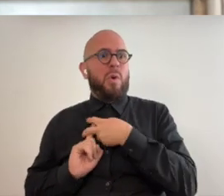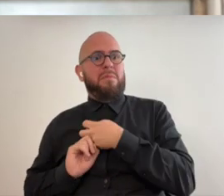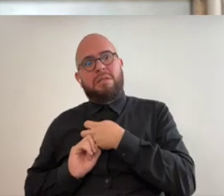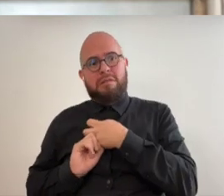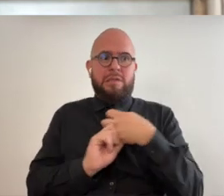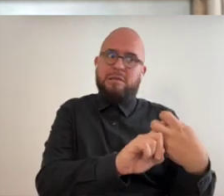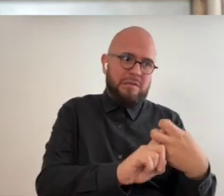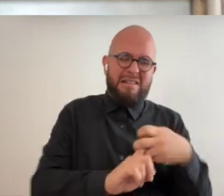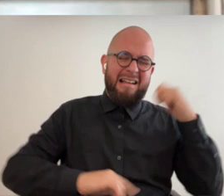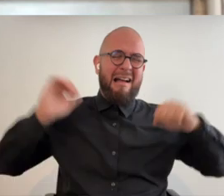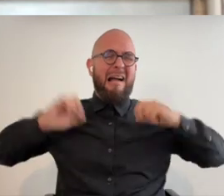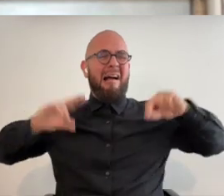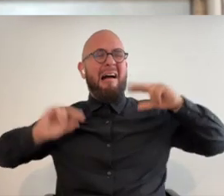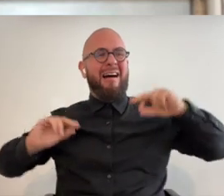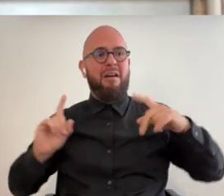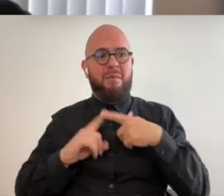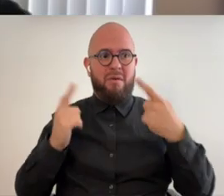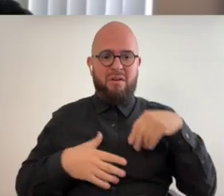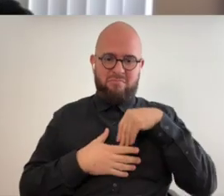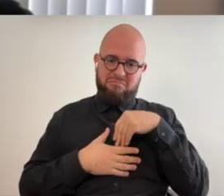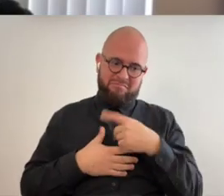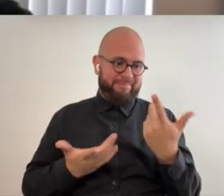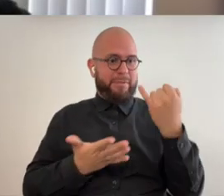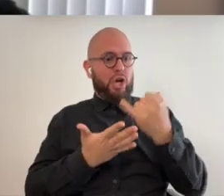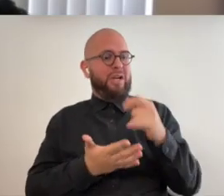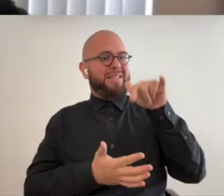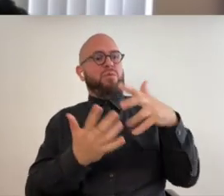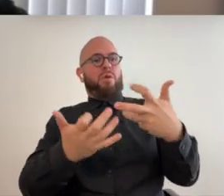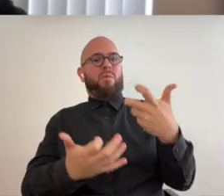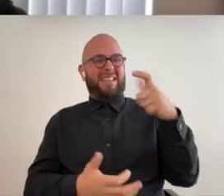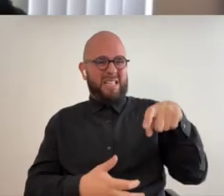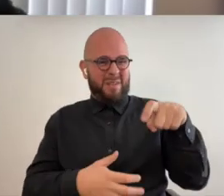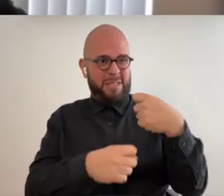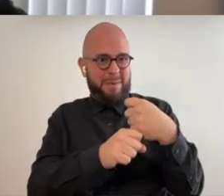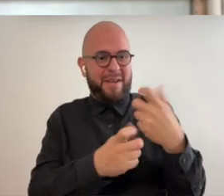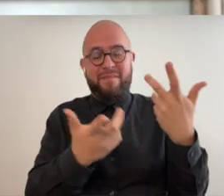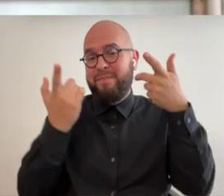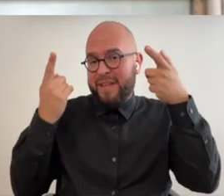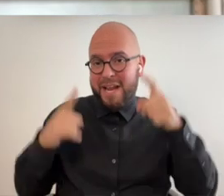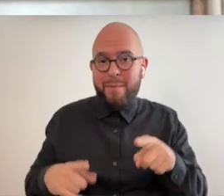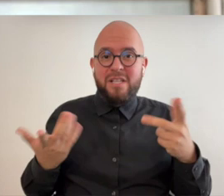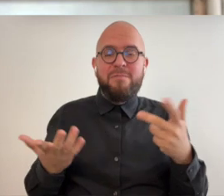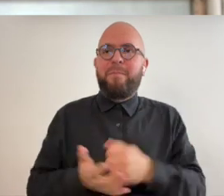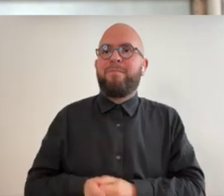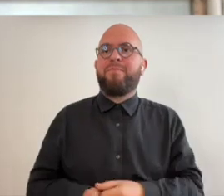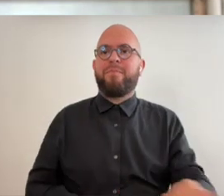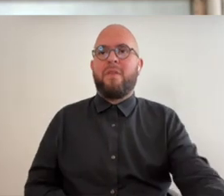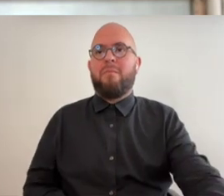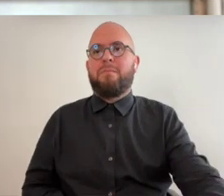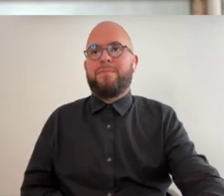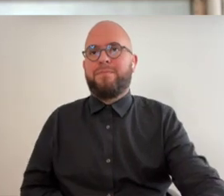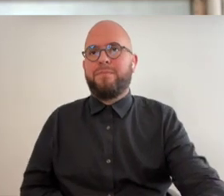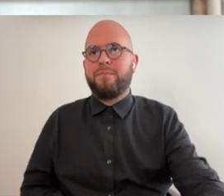kicking and screaming and says this is what needs to be made you know that's what happens have you found that